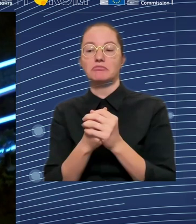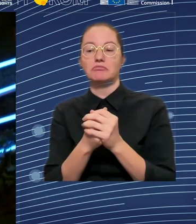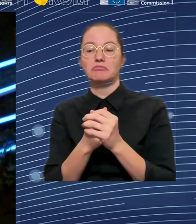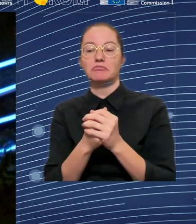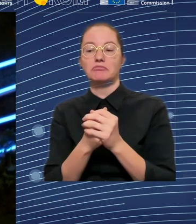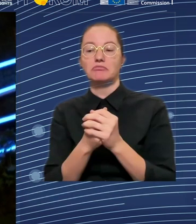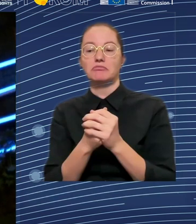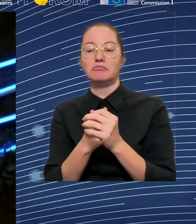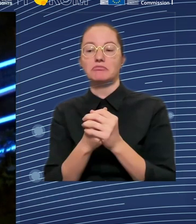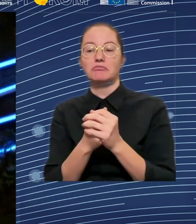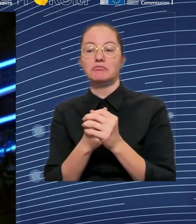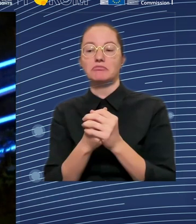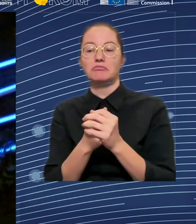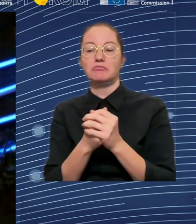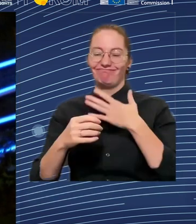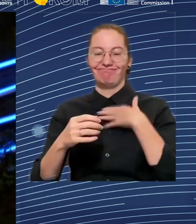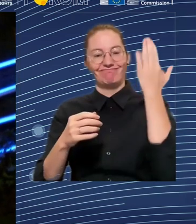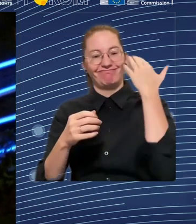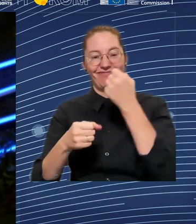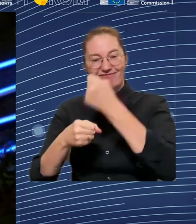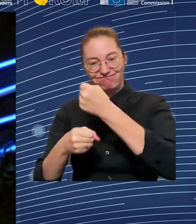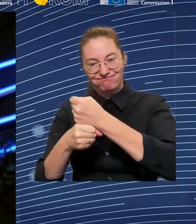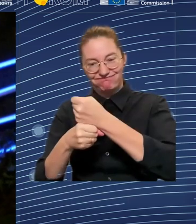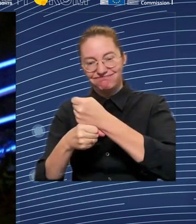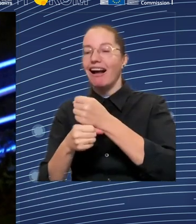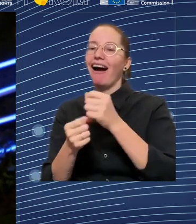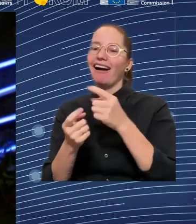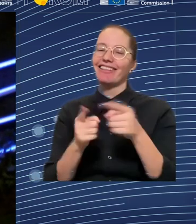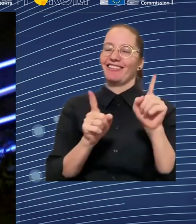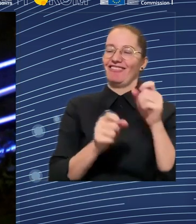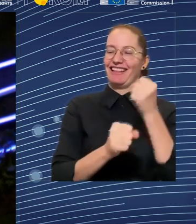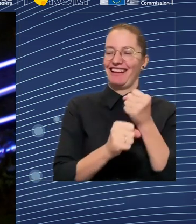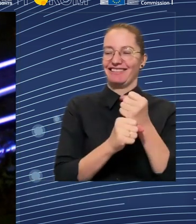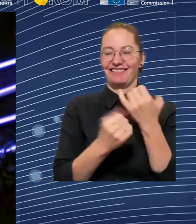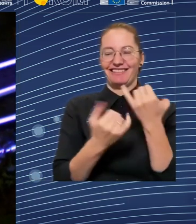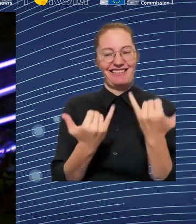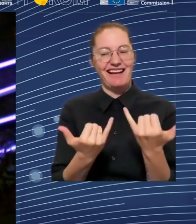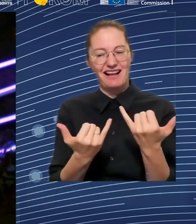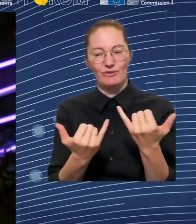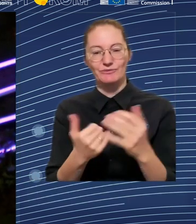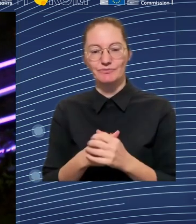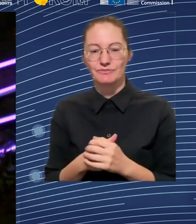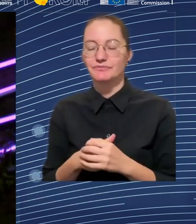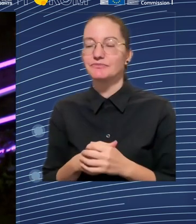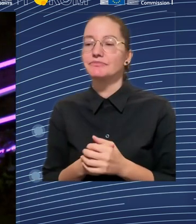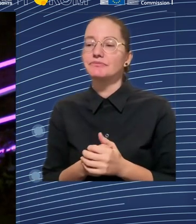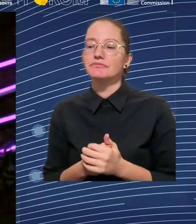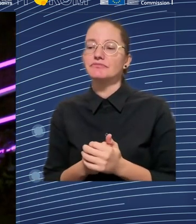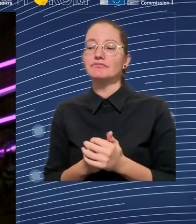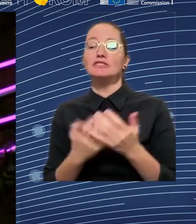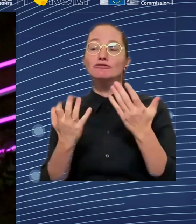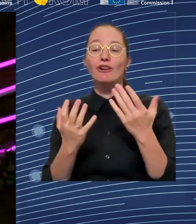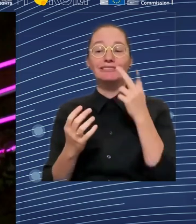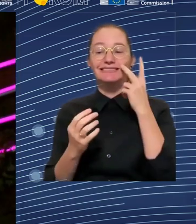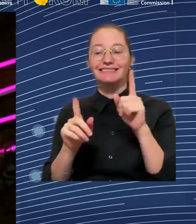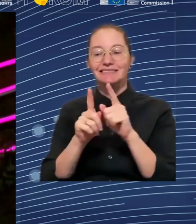to be able to do work. So, I mean, I'm a big advocate and fan of AI. I'm not